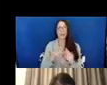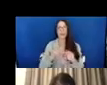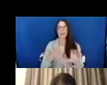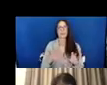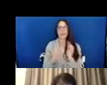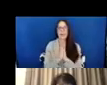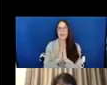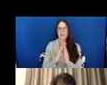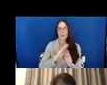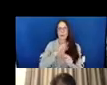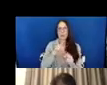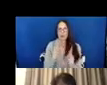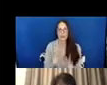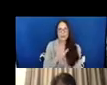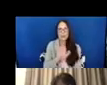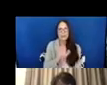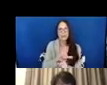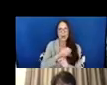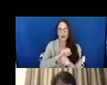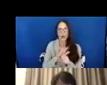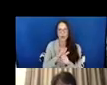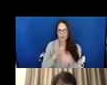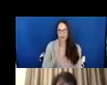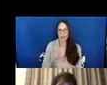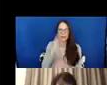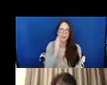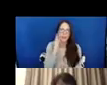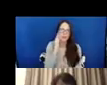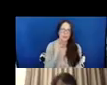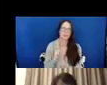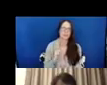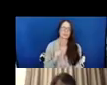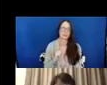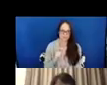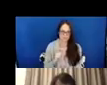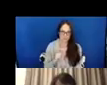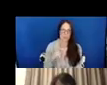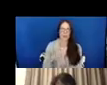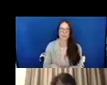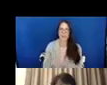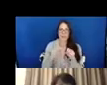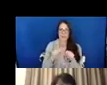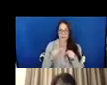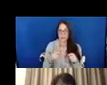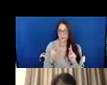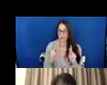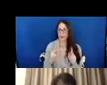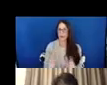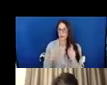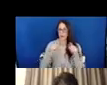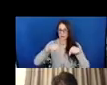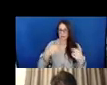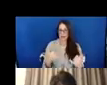participants' COVID-related experiences. I have taken the opportunity granted to me by this conference